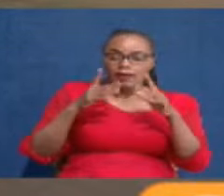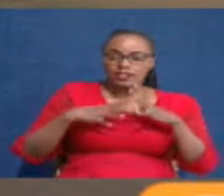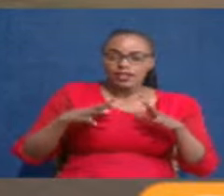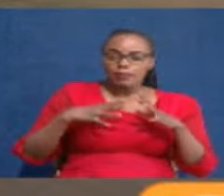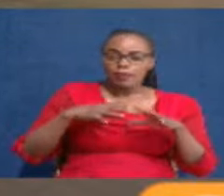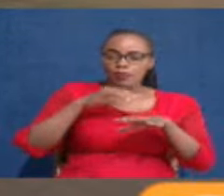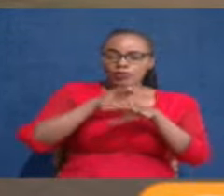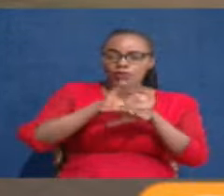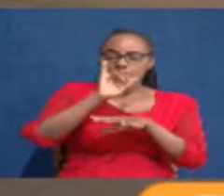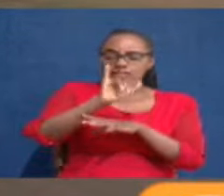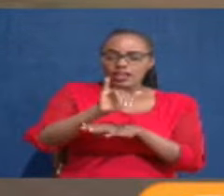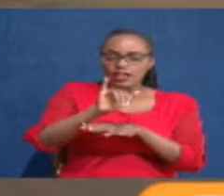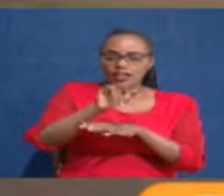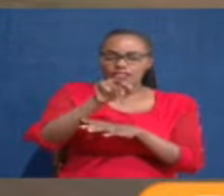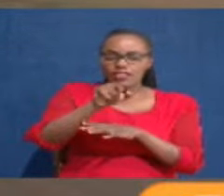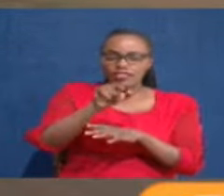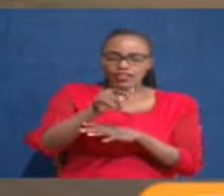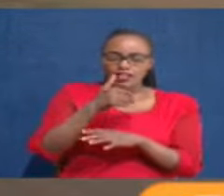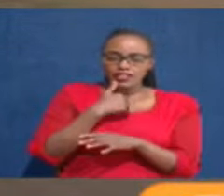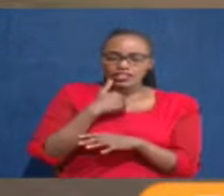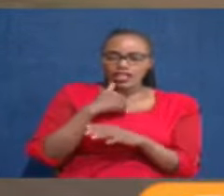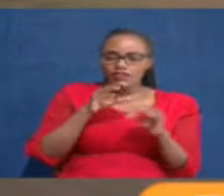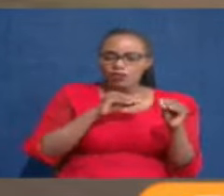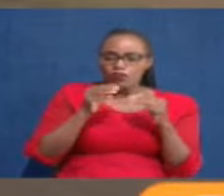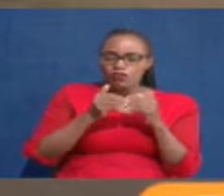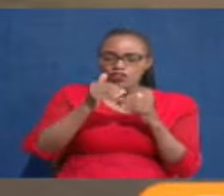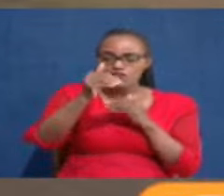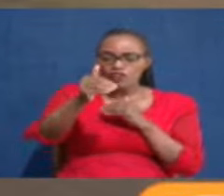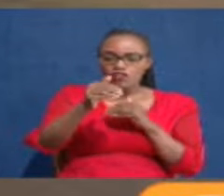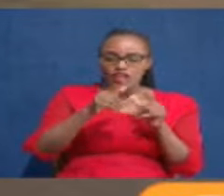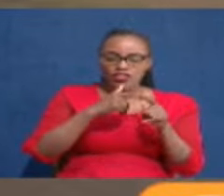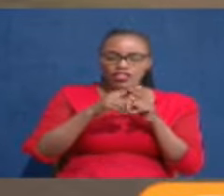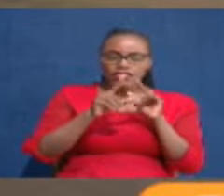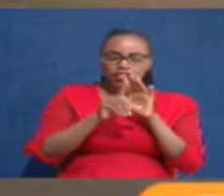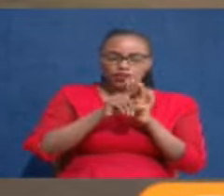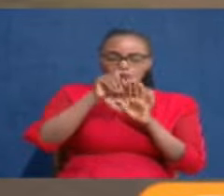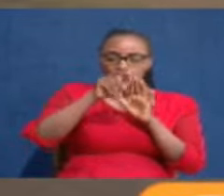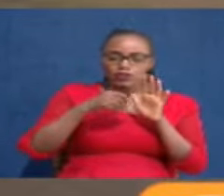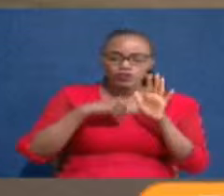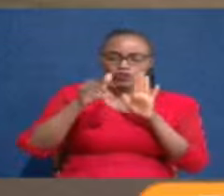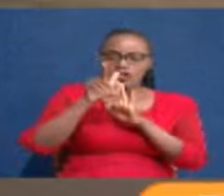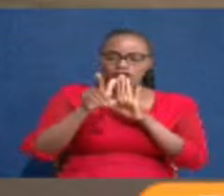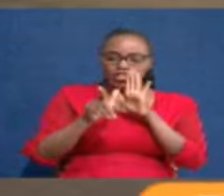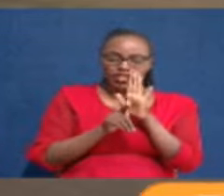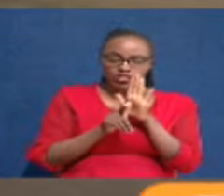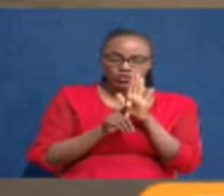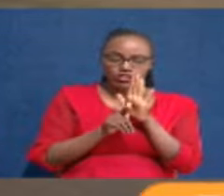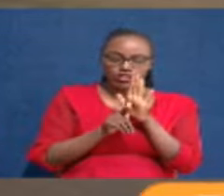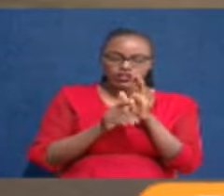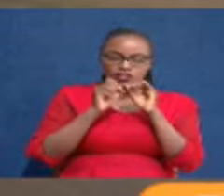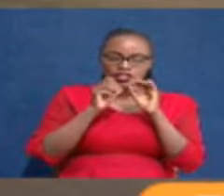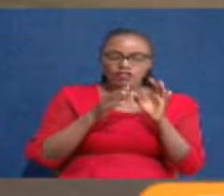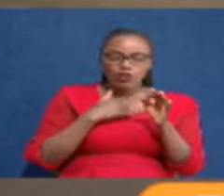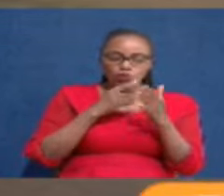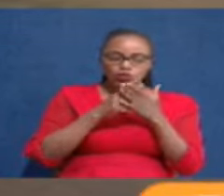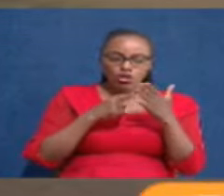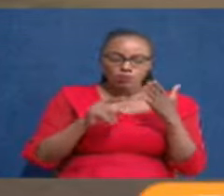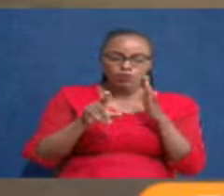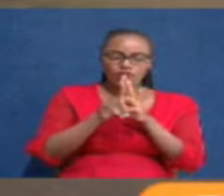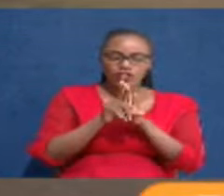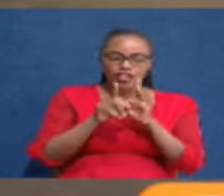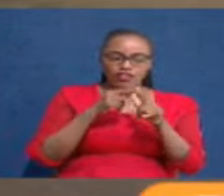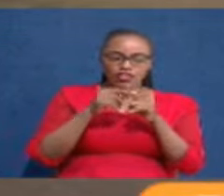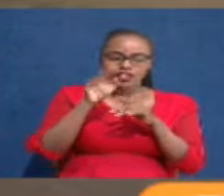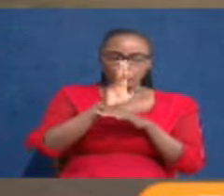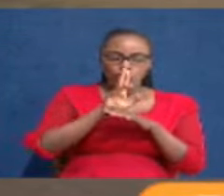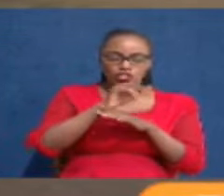zikikatwa. Ile meenda, imenda. But going forward, shiria yifatu. And it should be a lesson, even funzo, that if you want to pass laws, use the